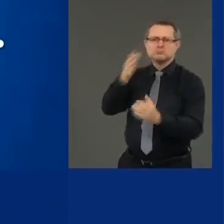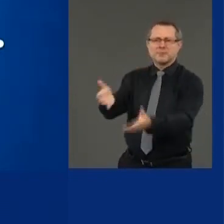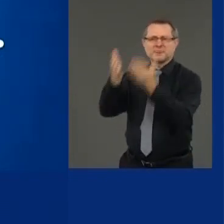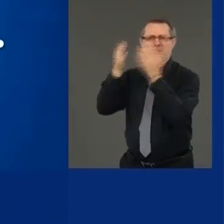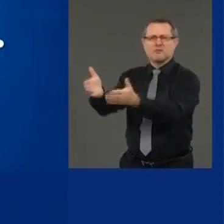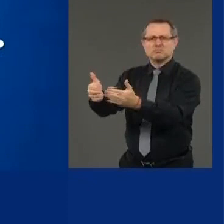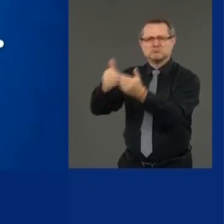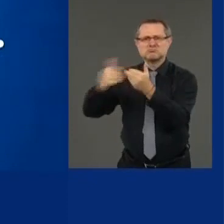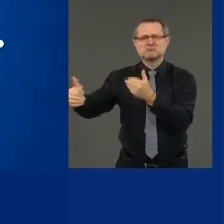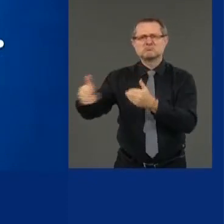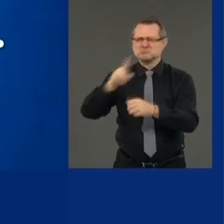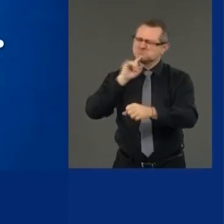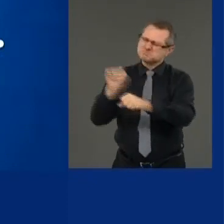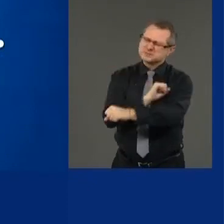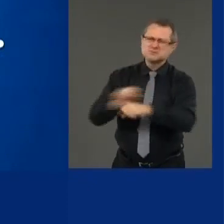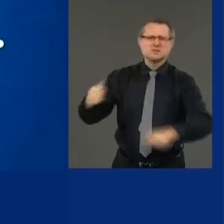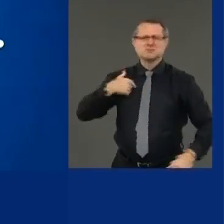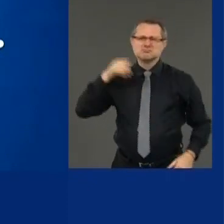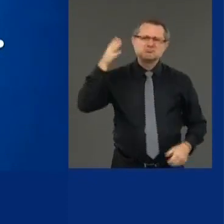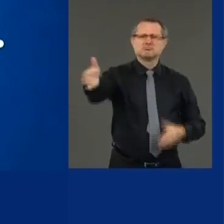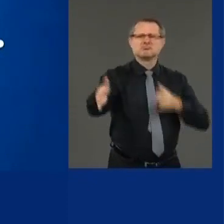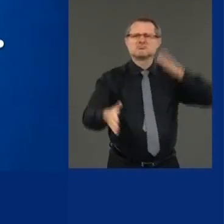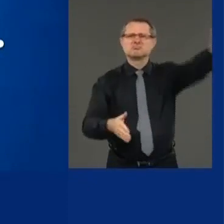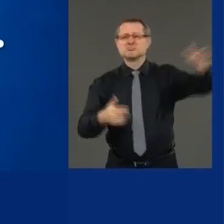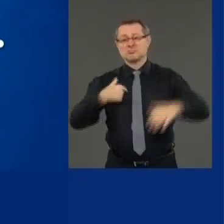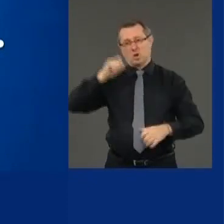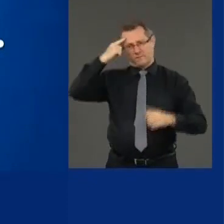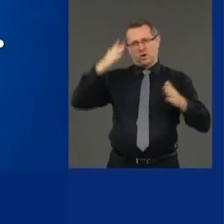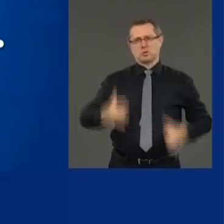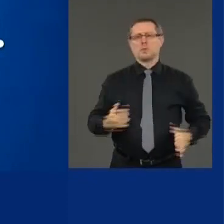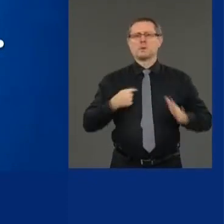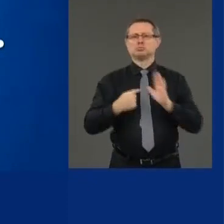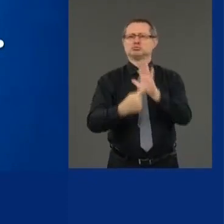I represent New Yorkers. The words came out of my mouth.